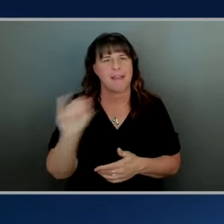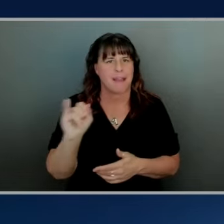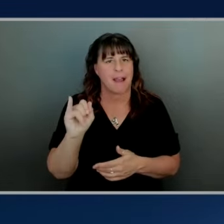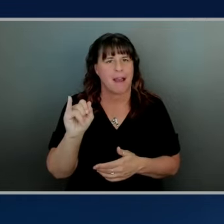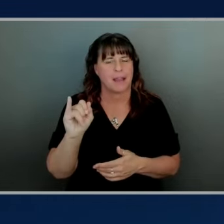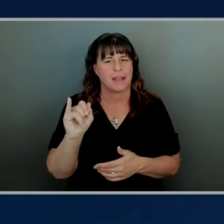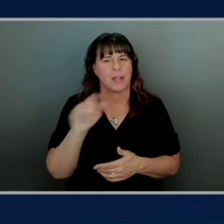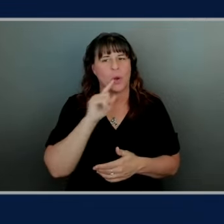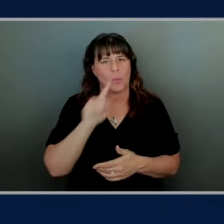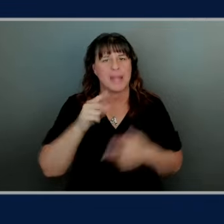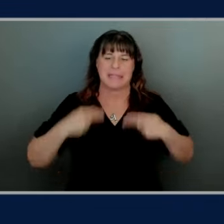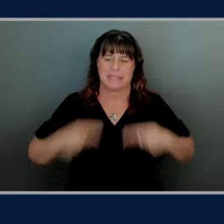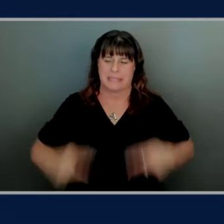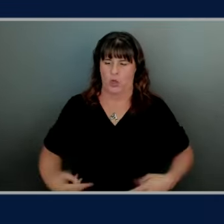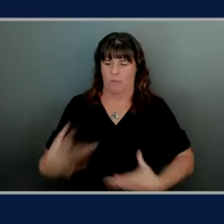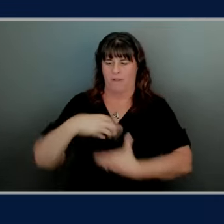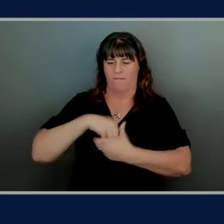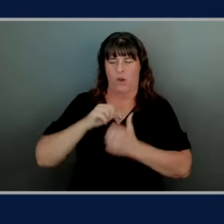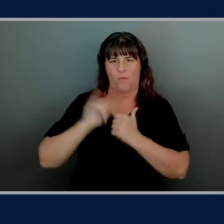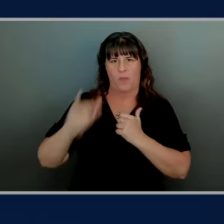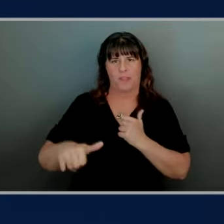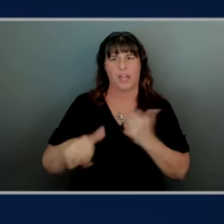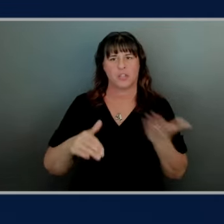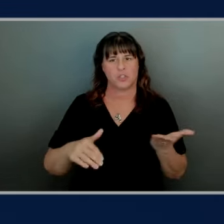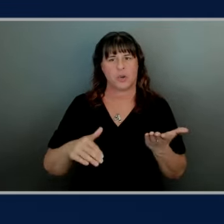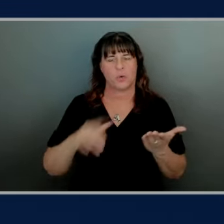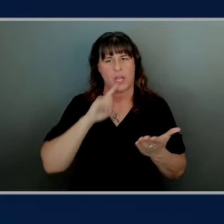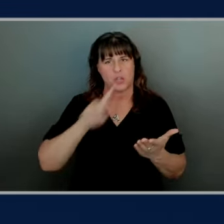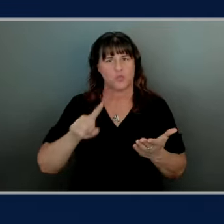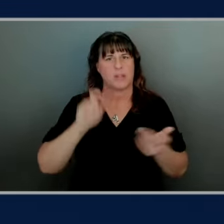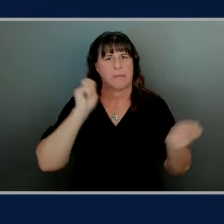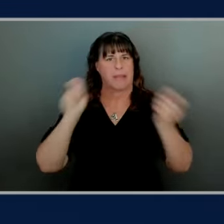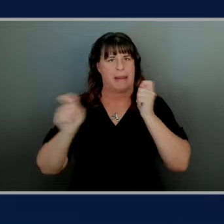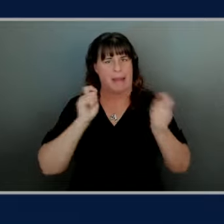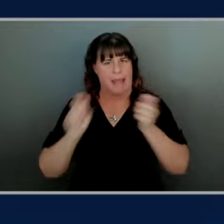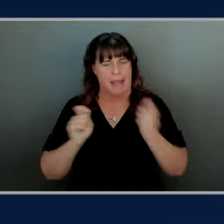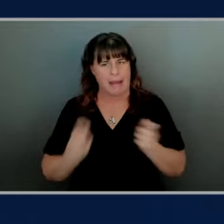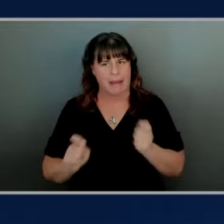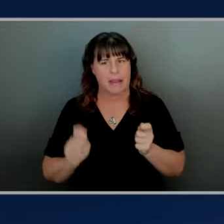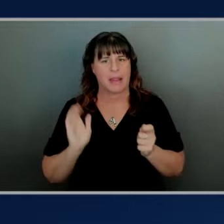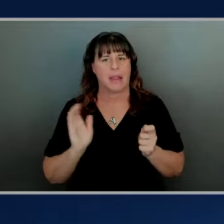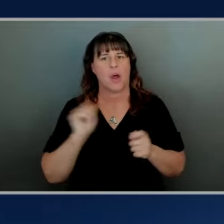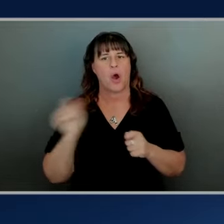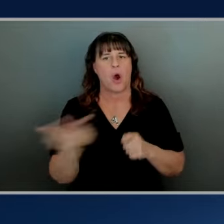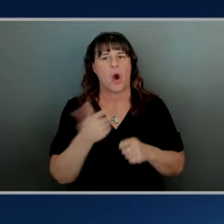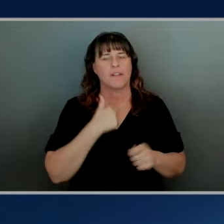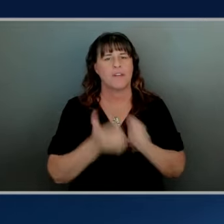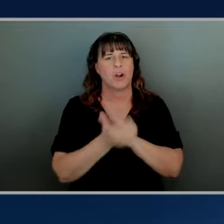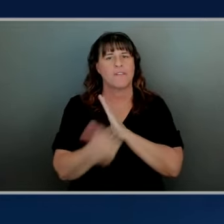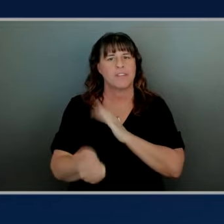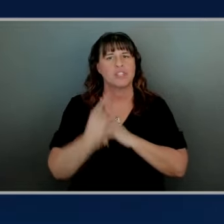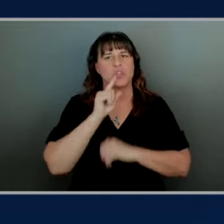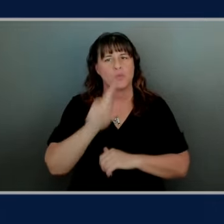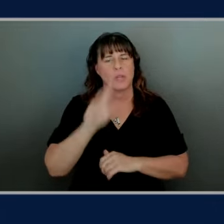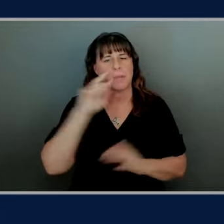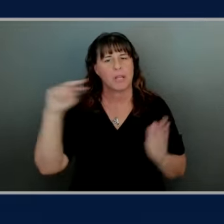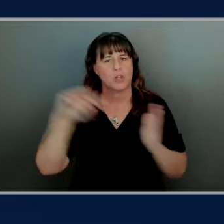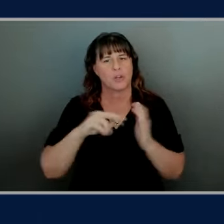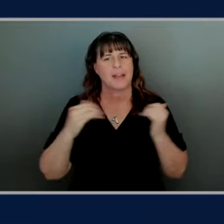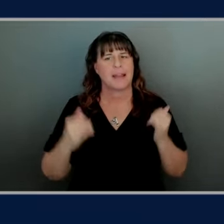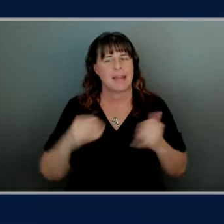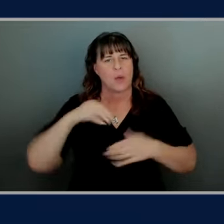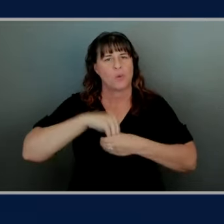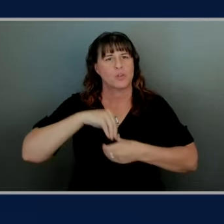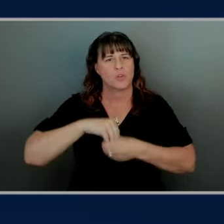correct the human in loop so it is being highly edited all of our efficiencies are are really being looked at internally to